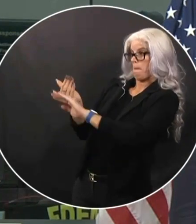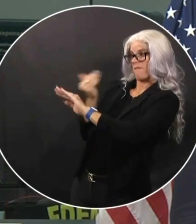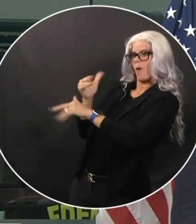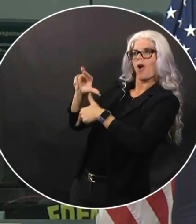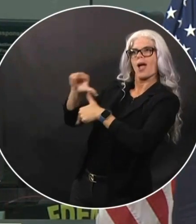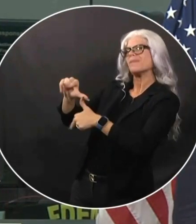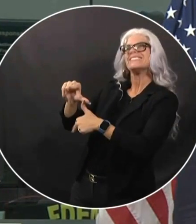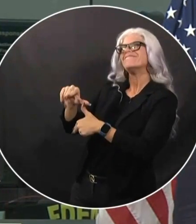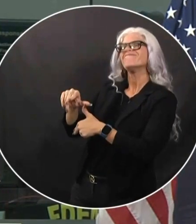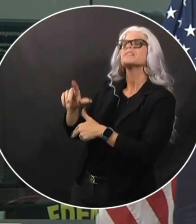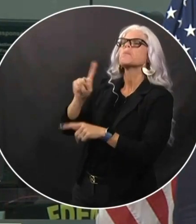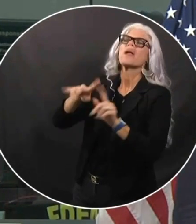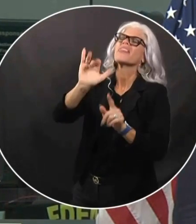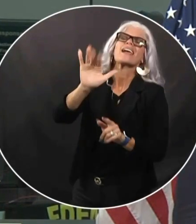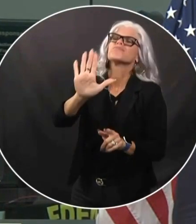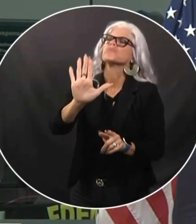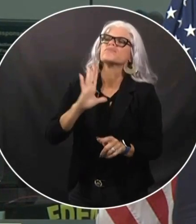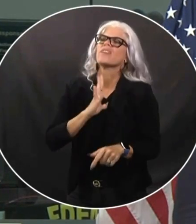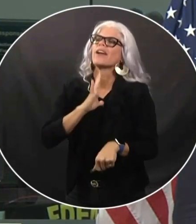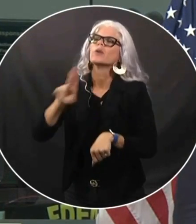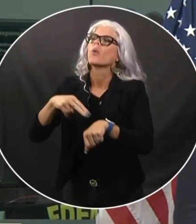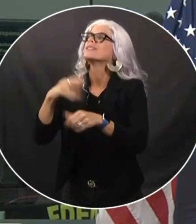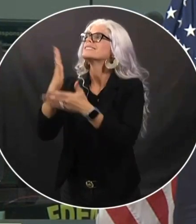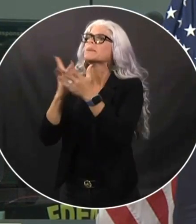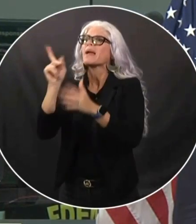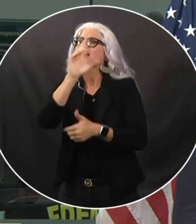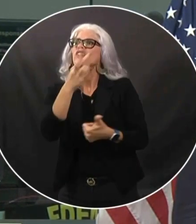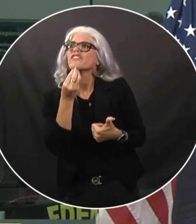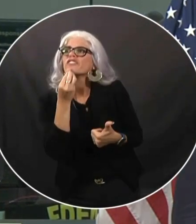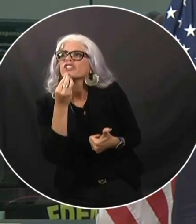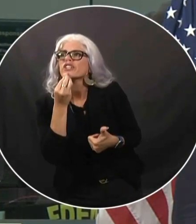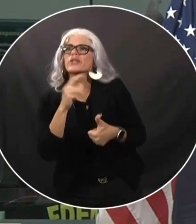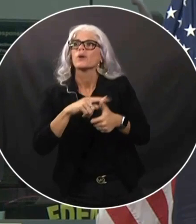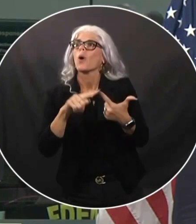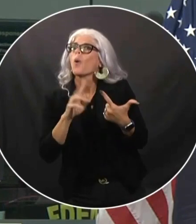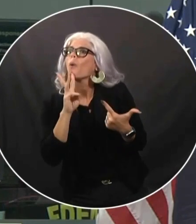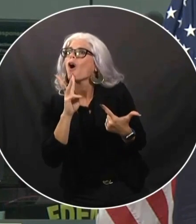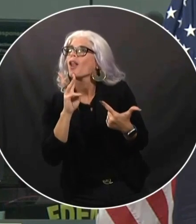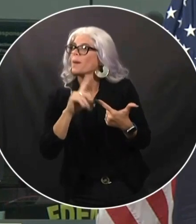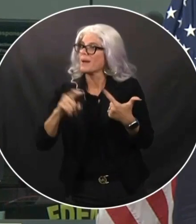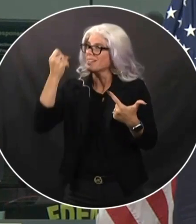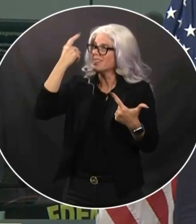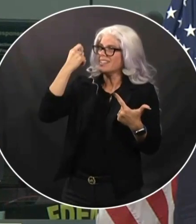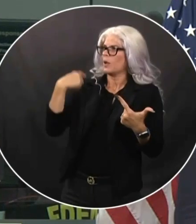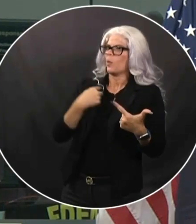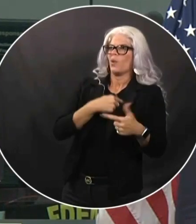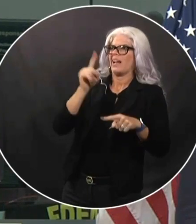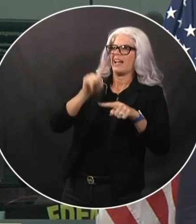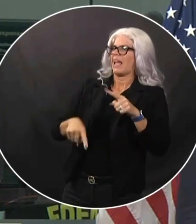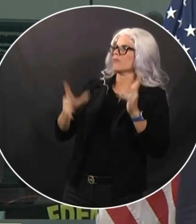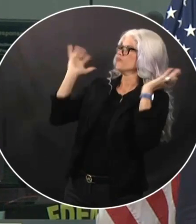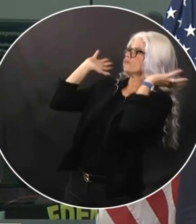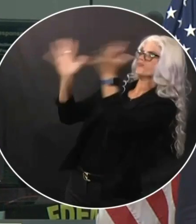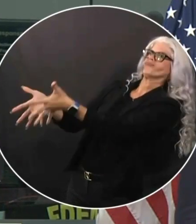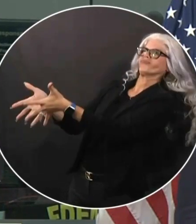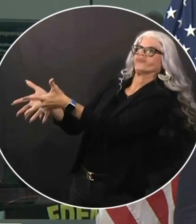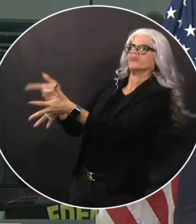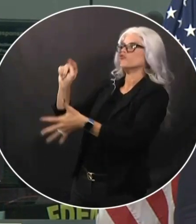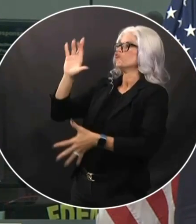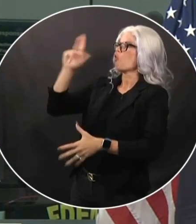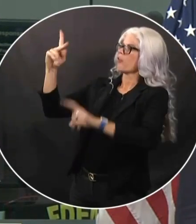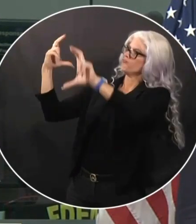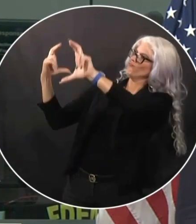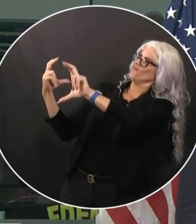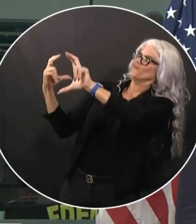issue where they've asked for water or food, but they have no place to house it. We cannot leave a semi-trailer just sitting in a parking lot with 110,